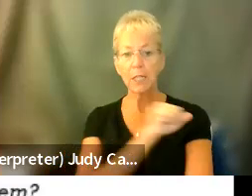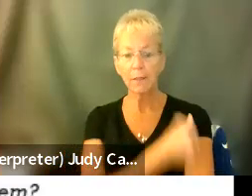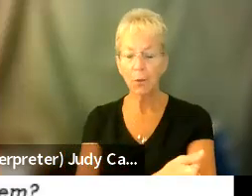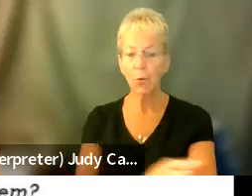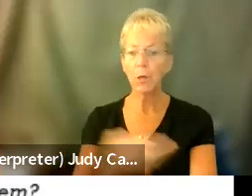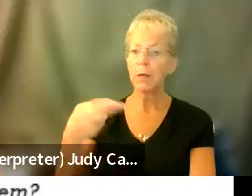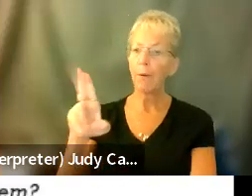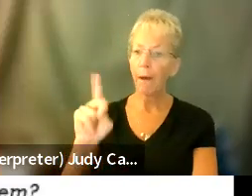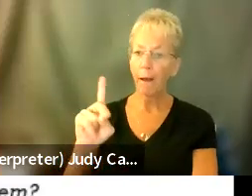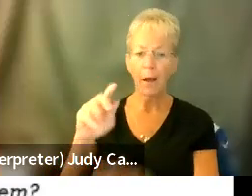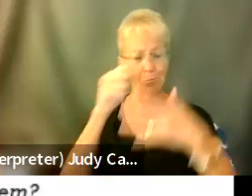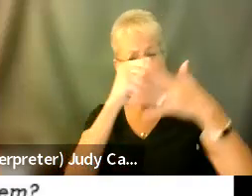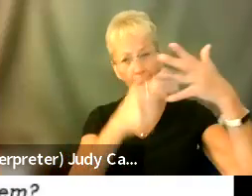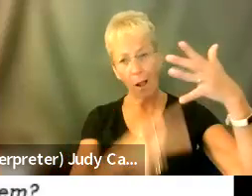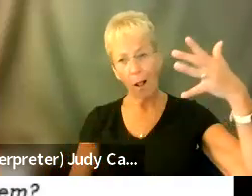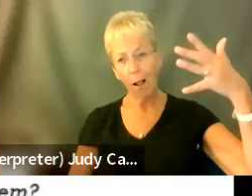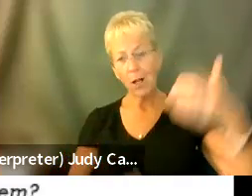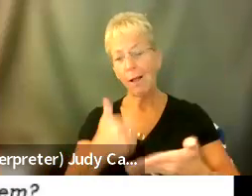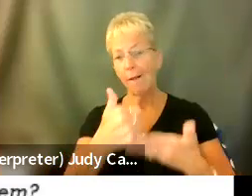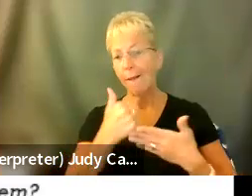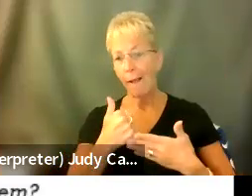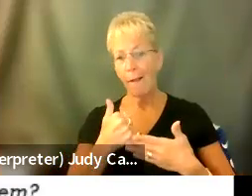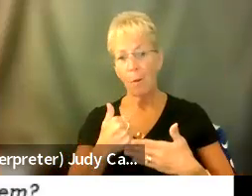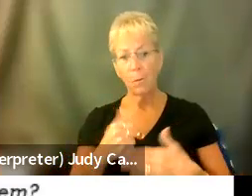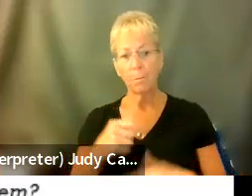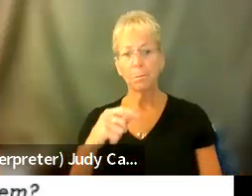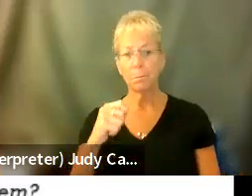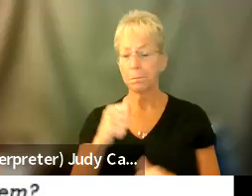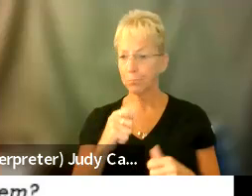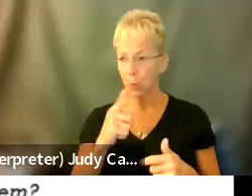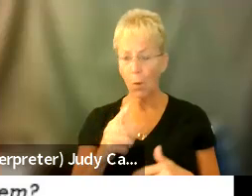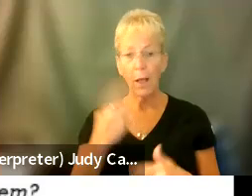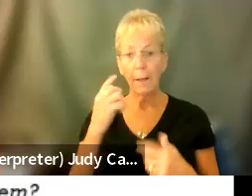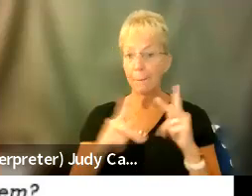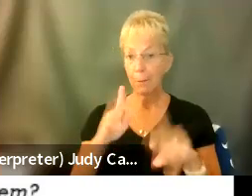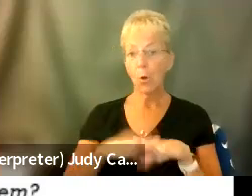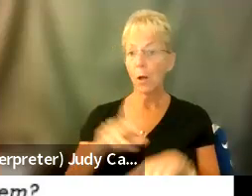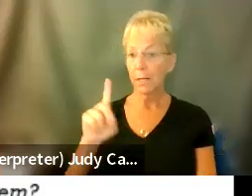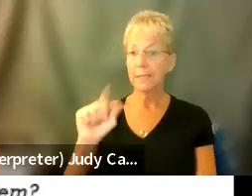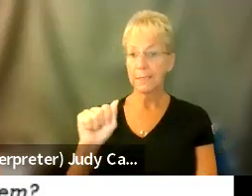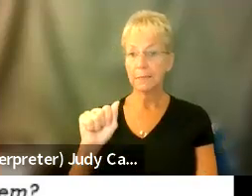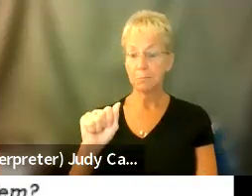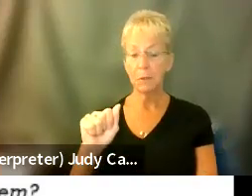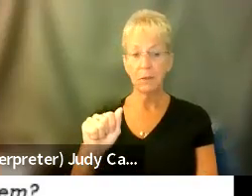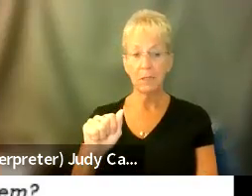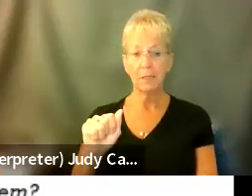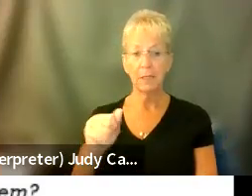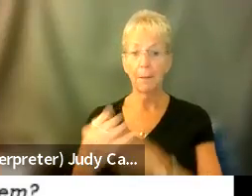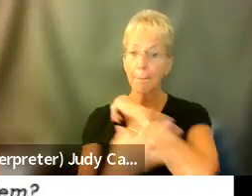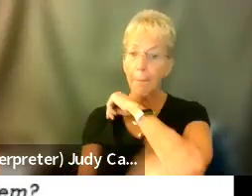we are in a housing crisis. But those that are on disability and have been in poverty